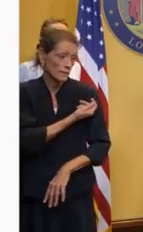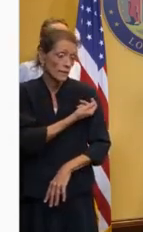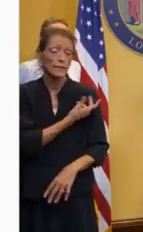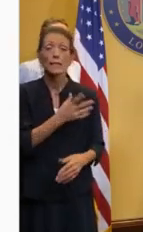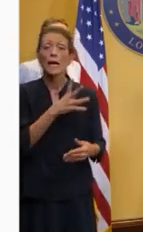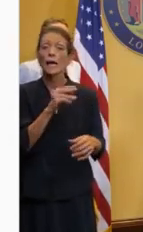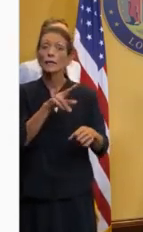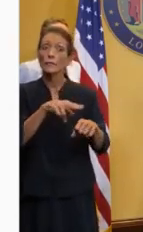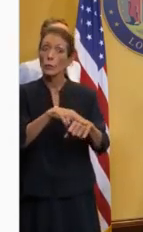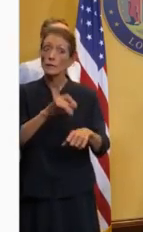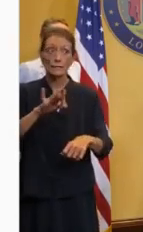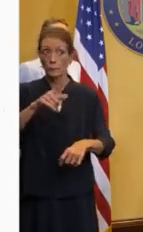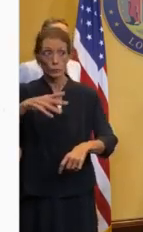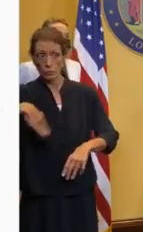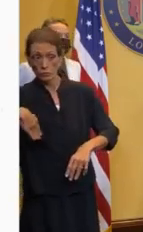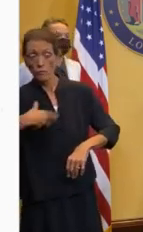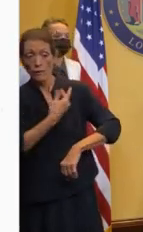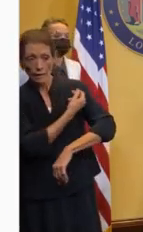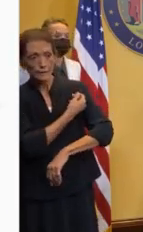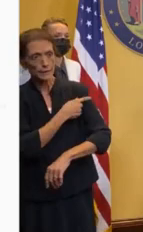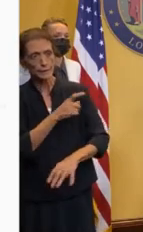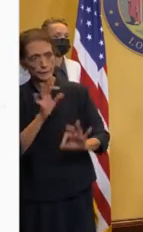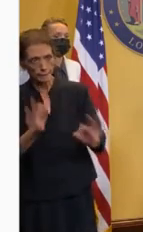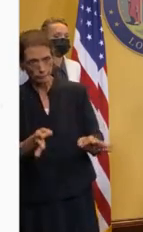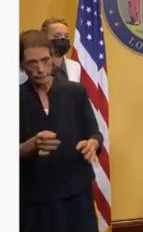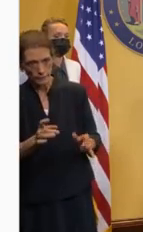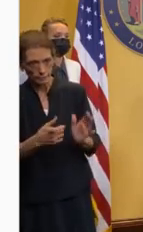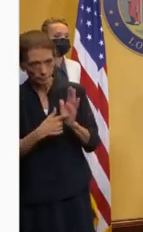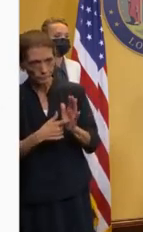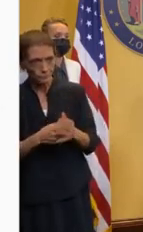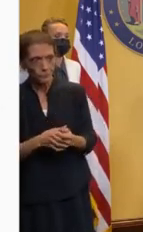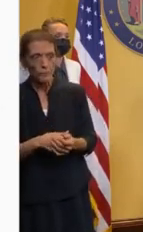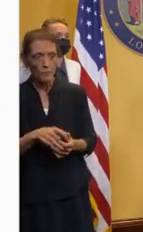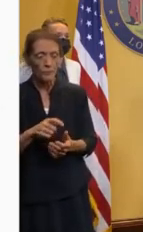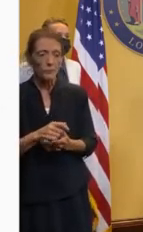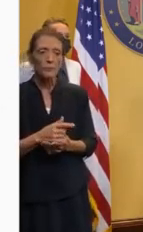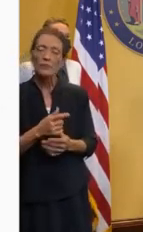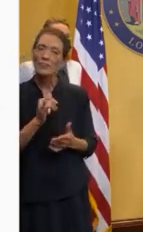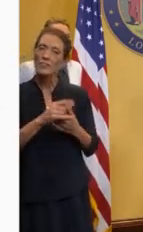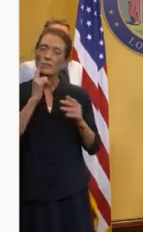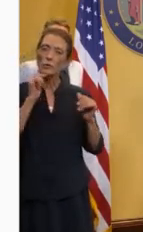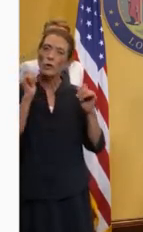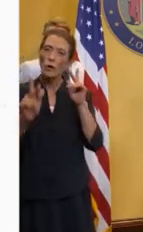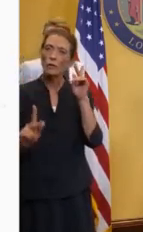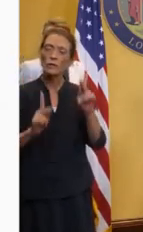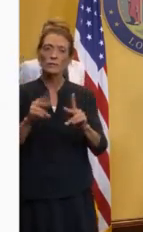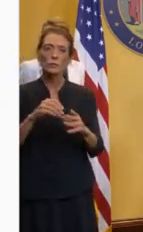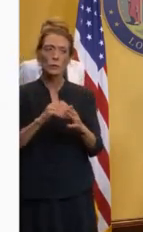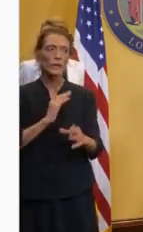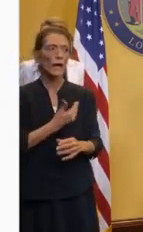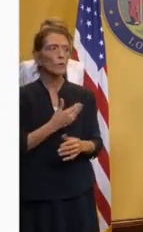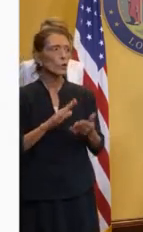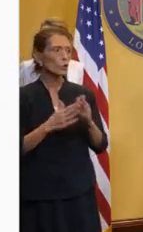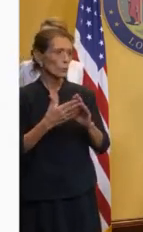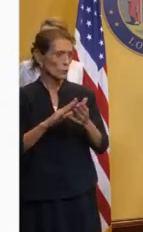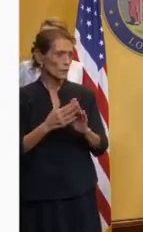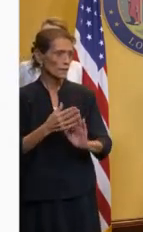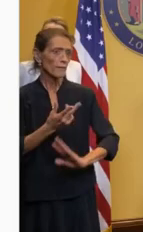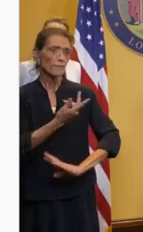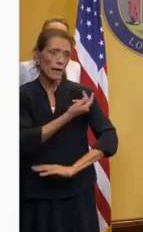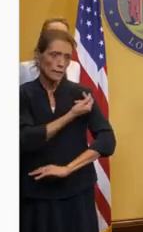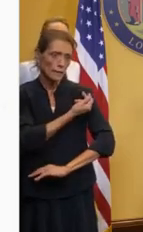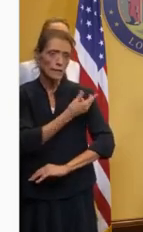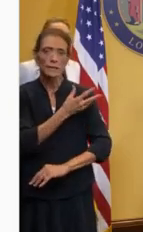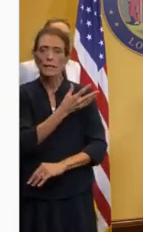of course, if you're unvaccinated, this is for all again, individuals in our community vaccinated